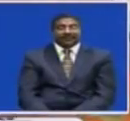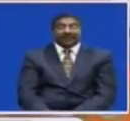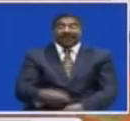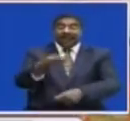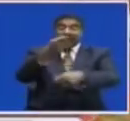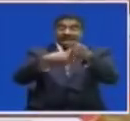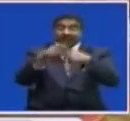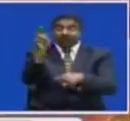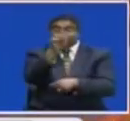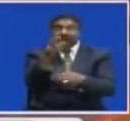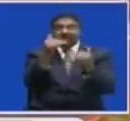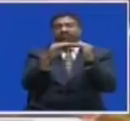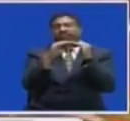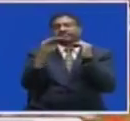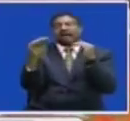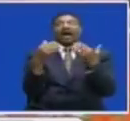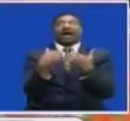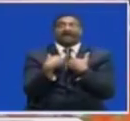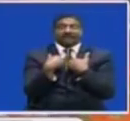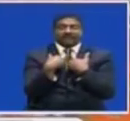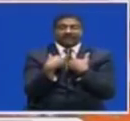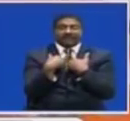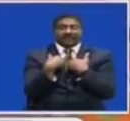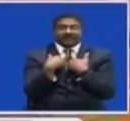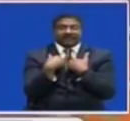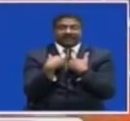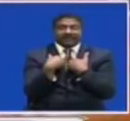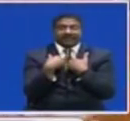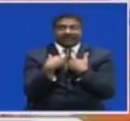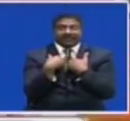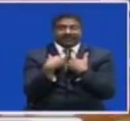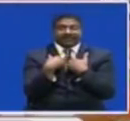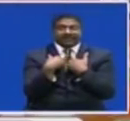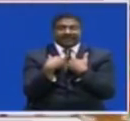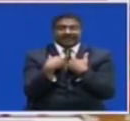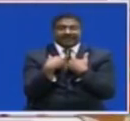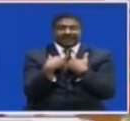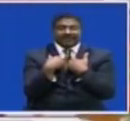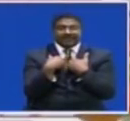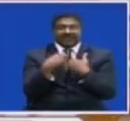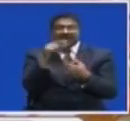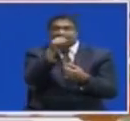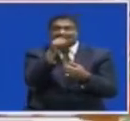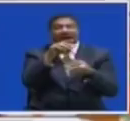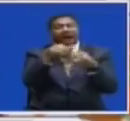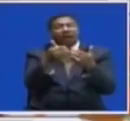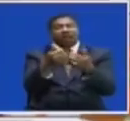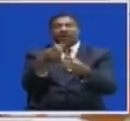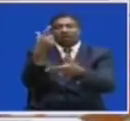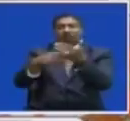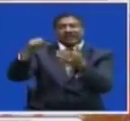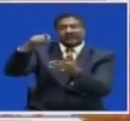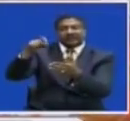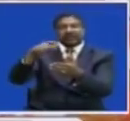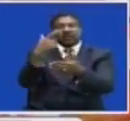rate has stabilised New exchange rate is premised on supply and demand So in